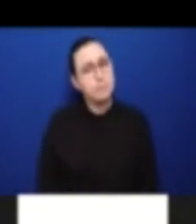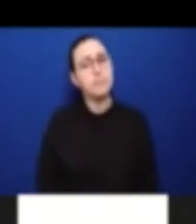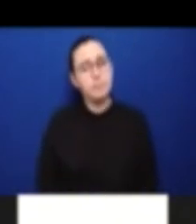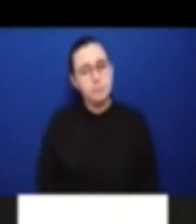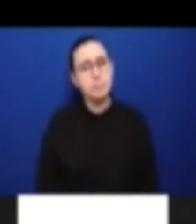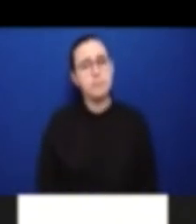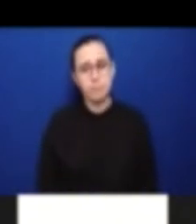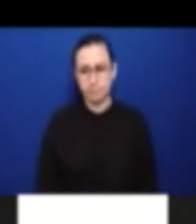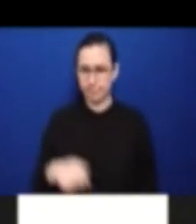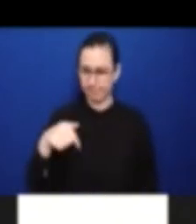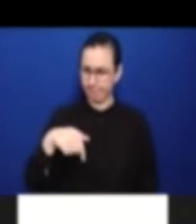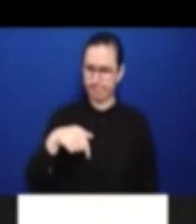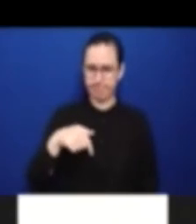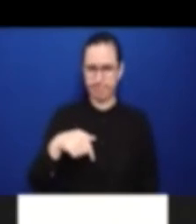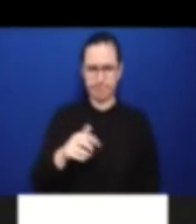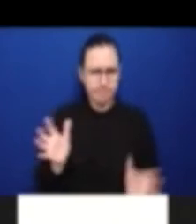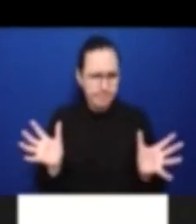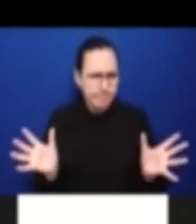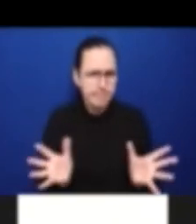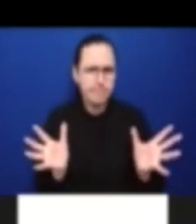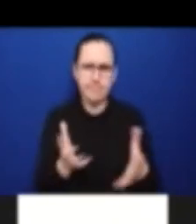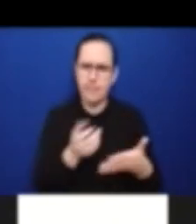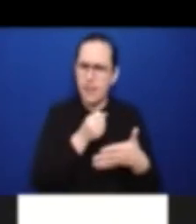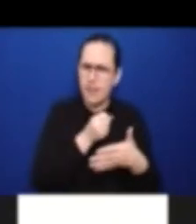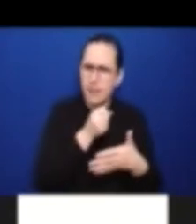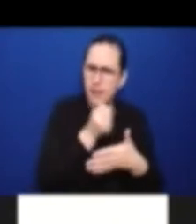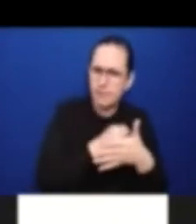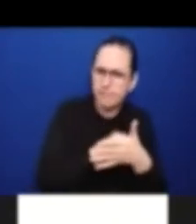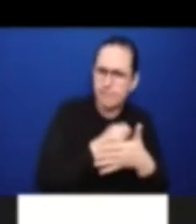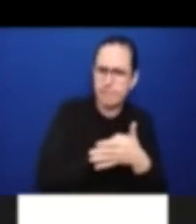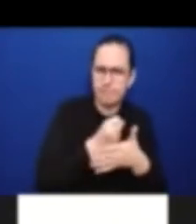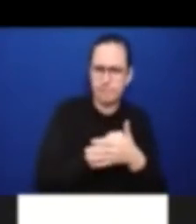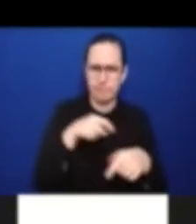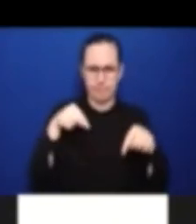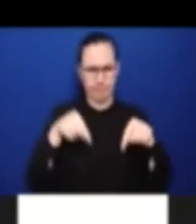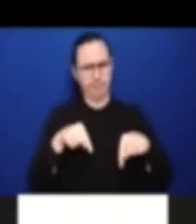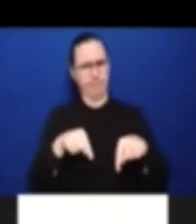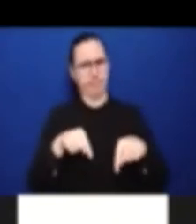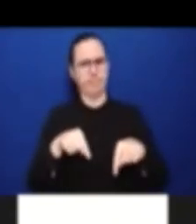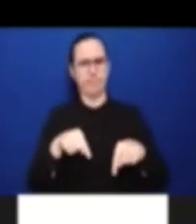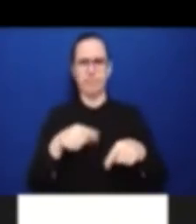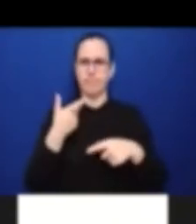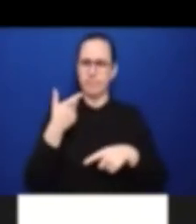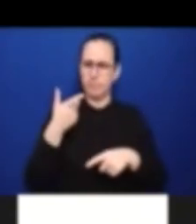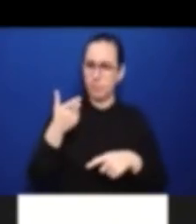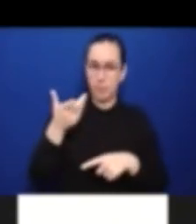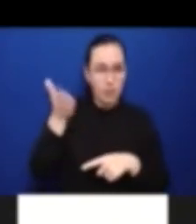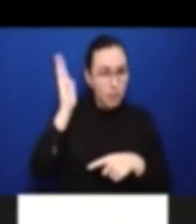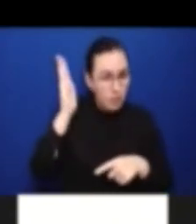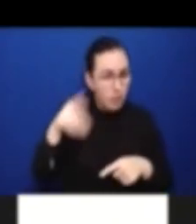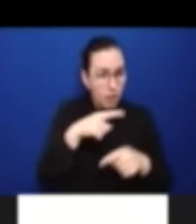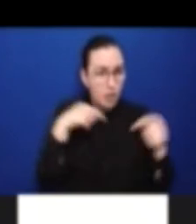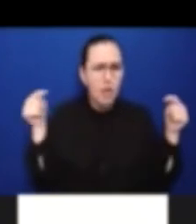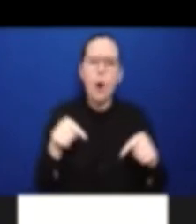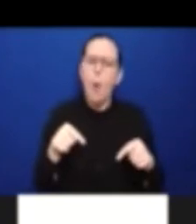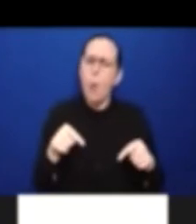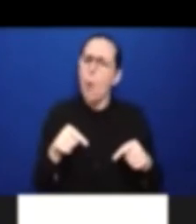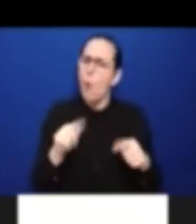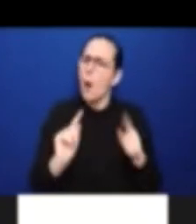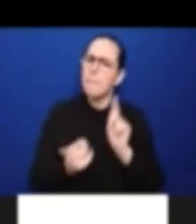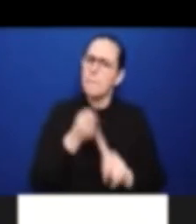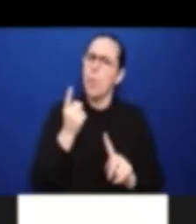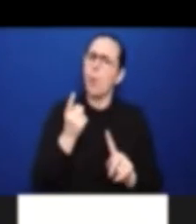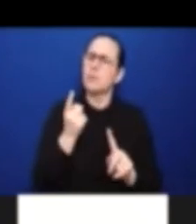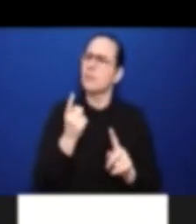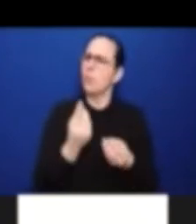speaking, that being there, that we, it's worth it, it's important. And when